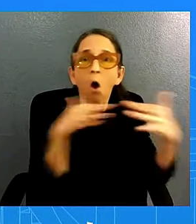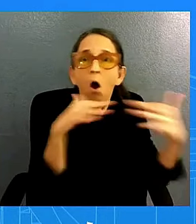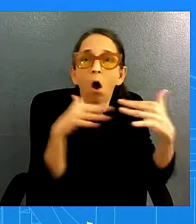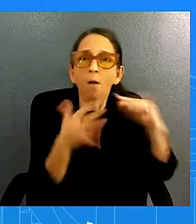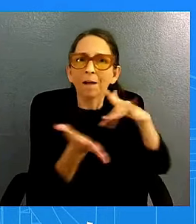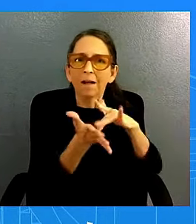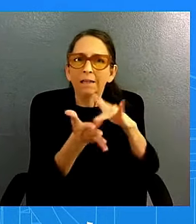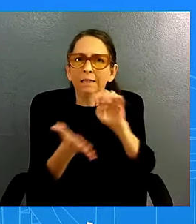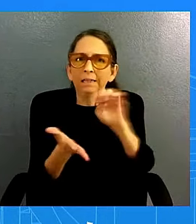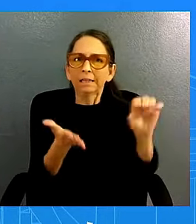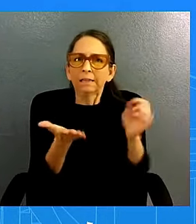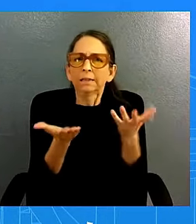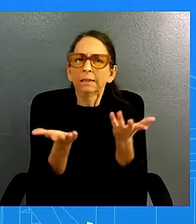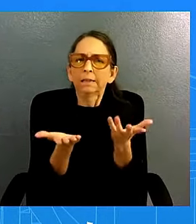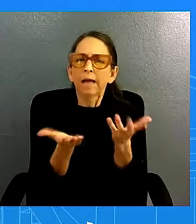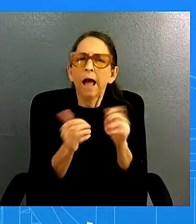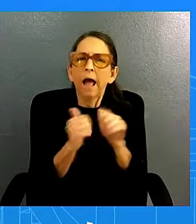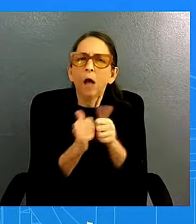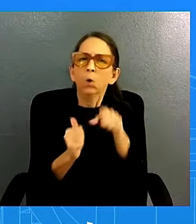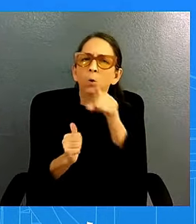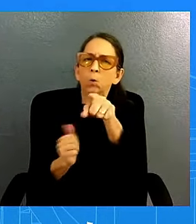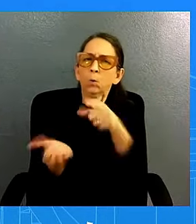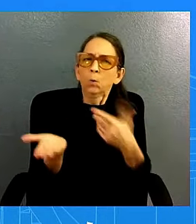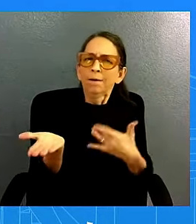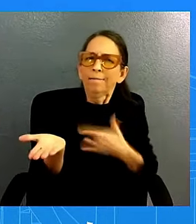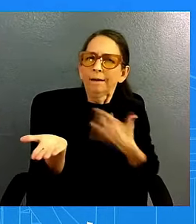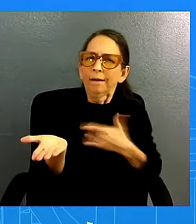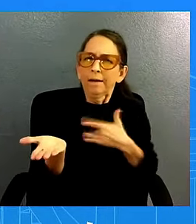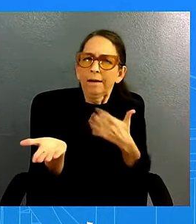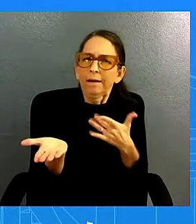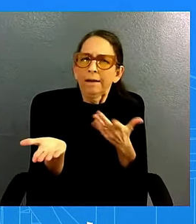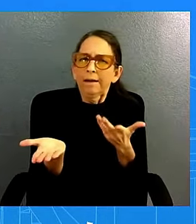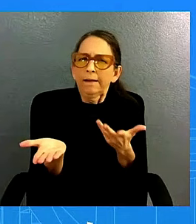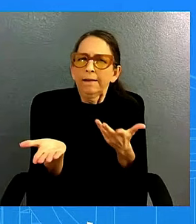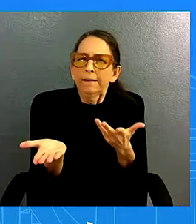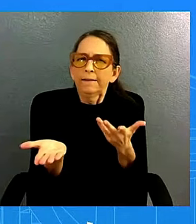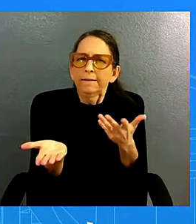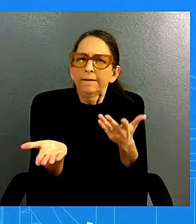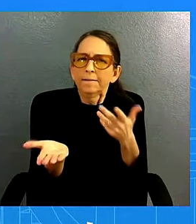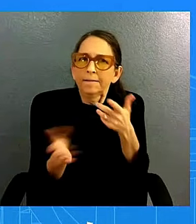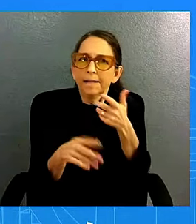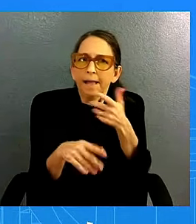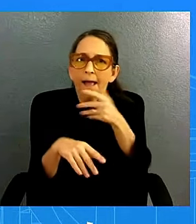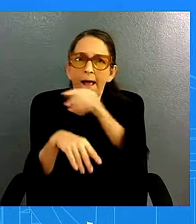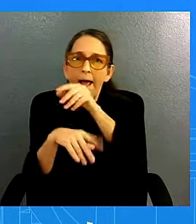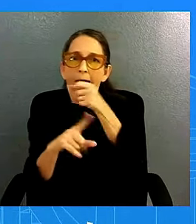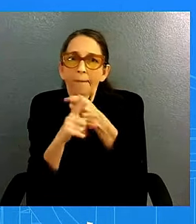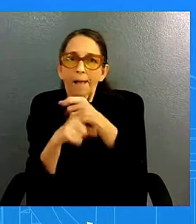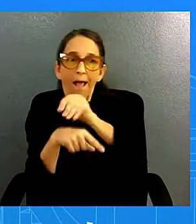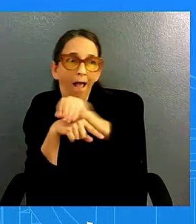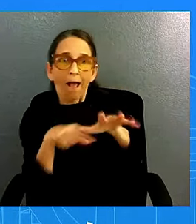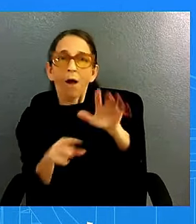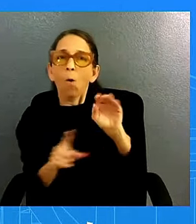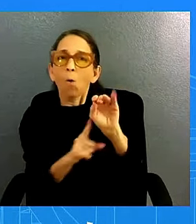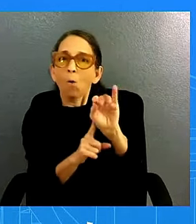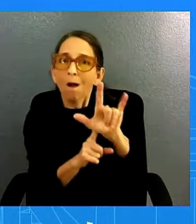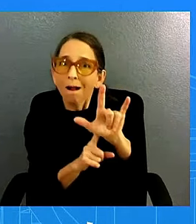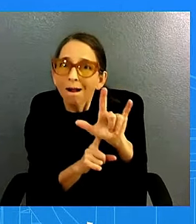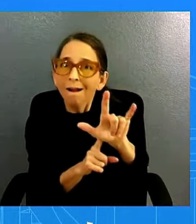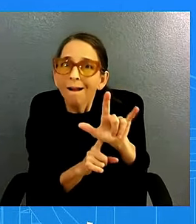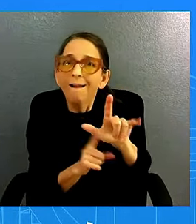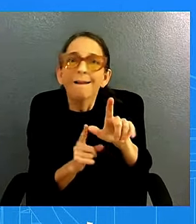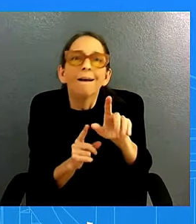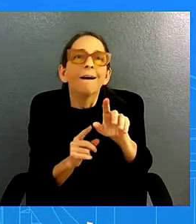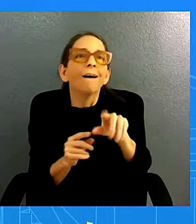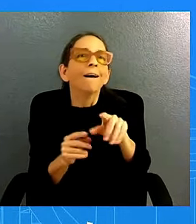impact on prices both in terms of oil and other factors okay so on housing prices